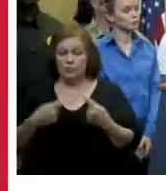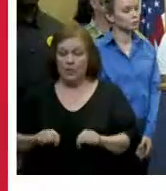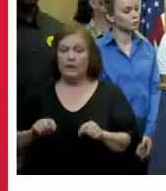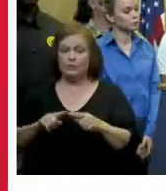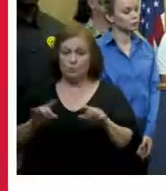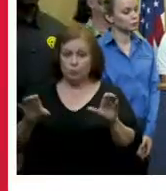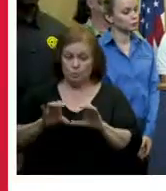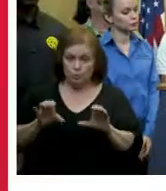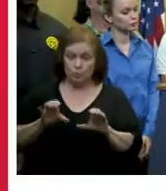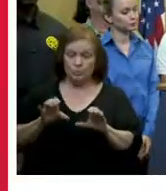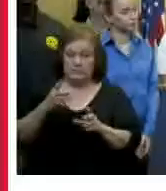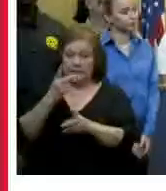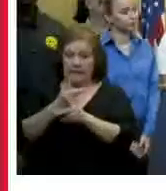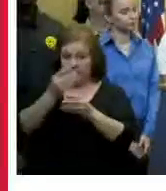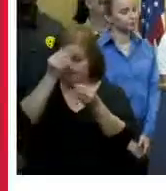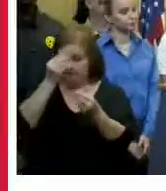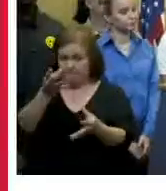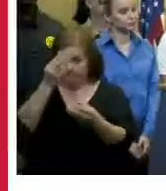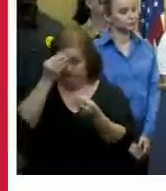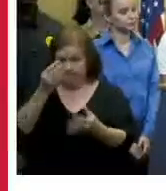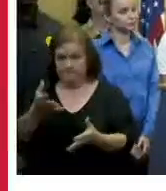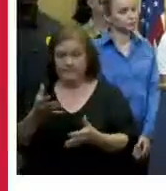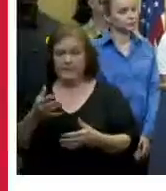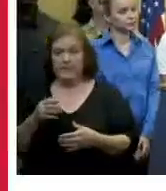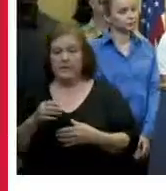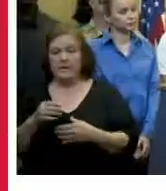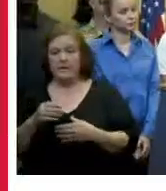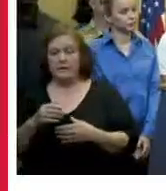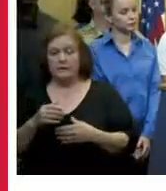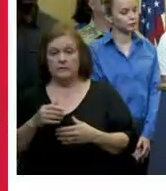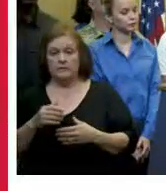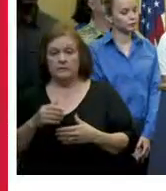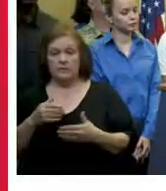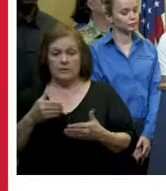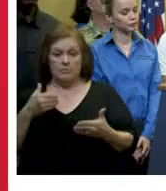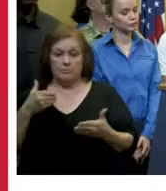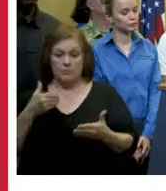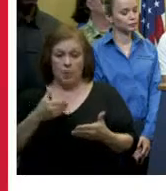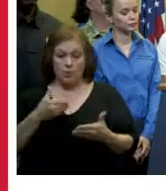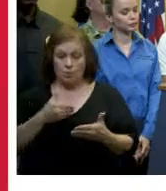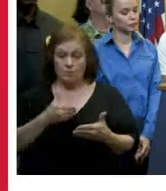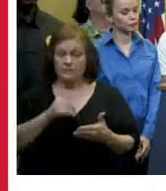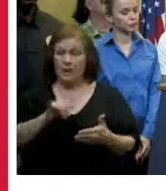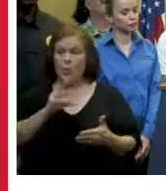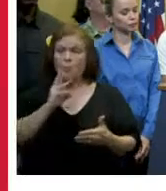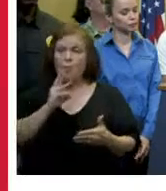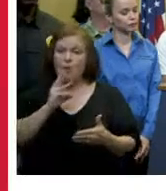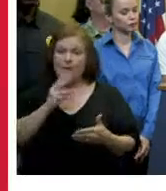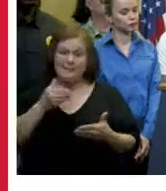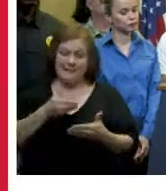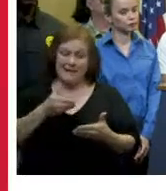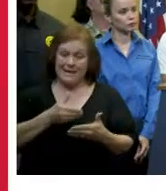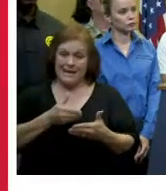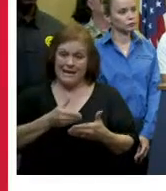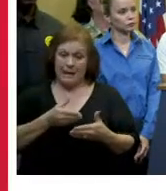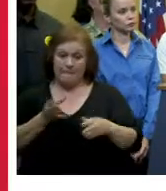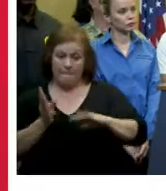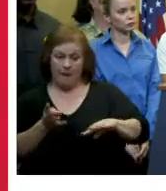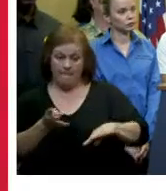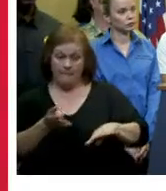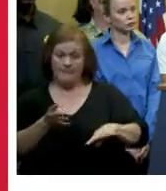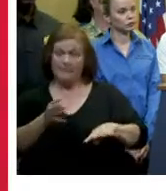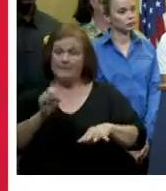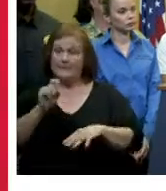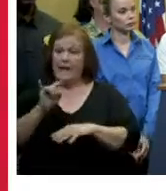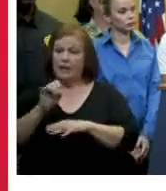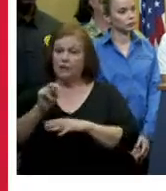educate the public is that the closest the water that's closest to the pump station is the water that is drained last